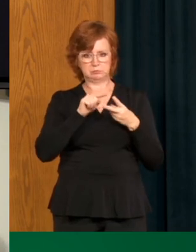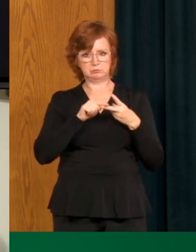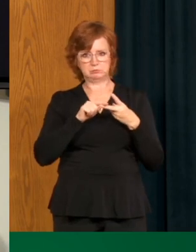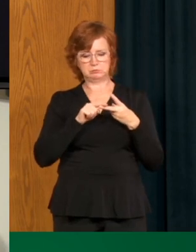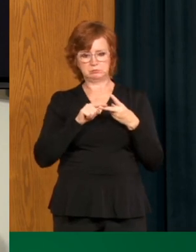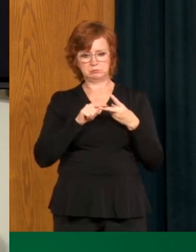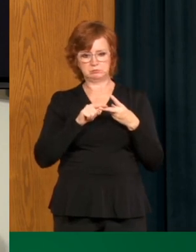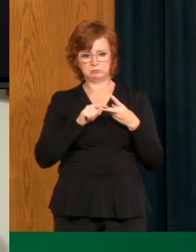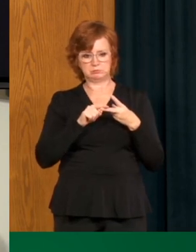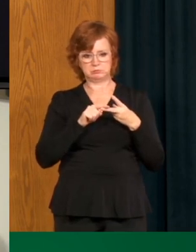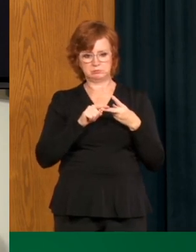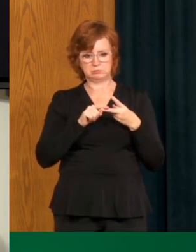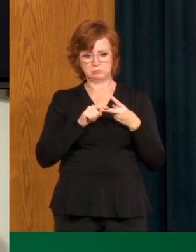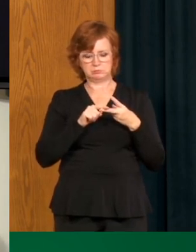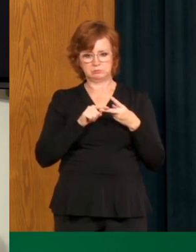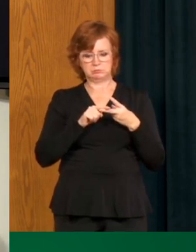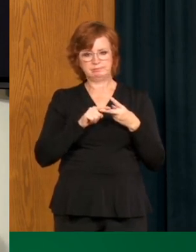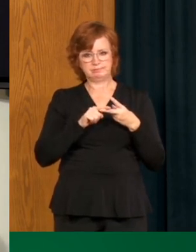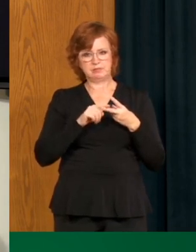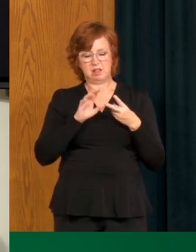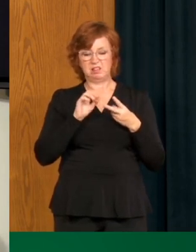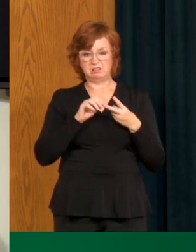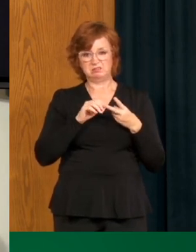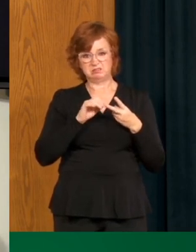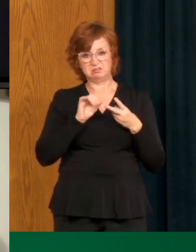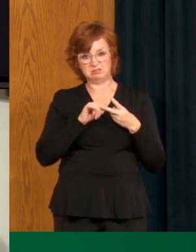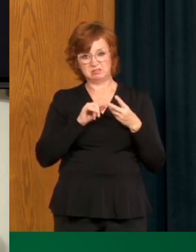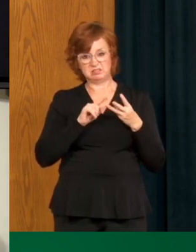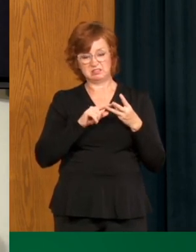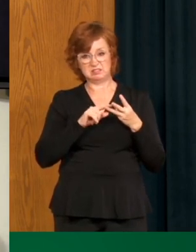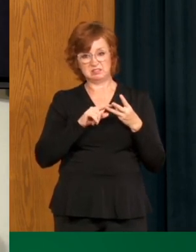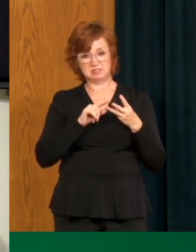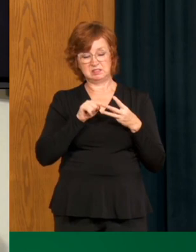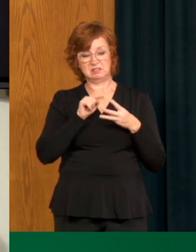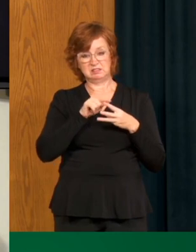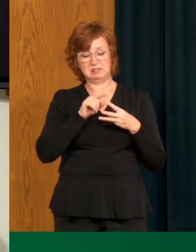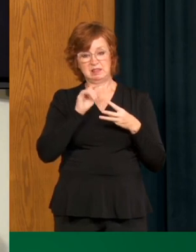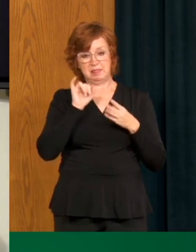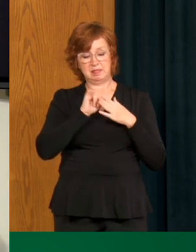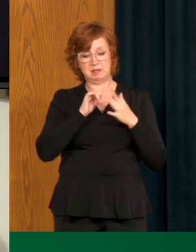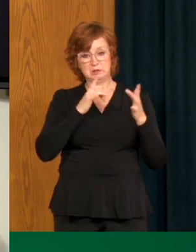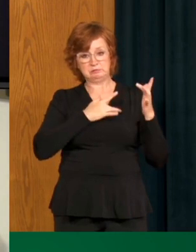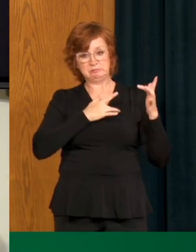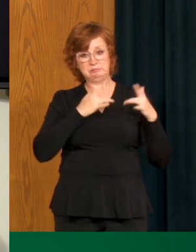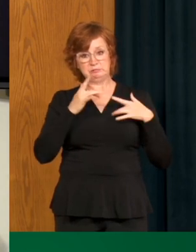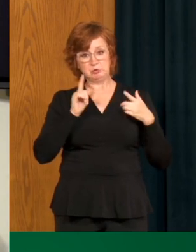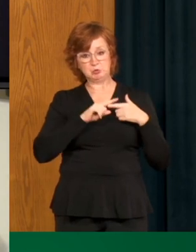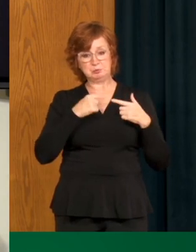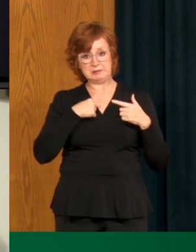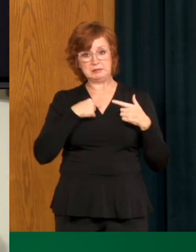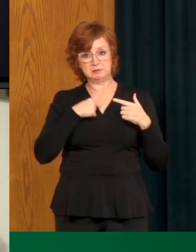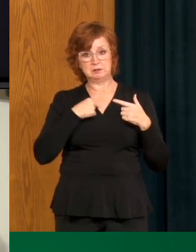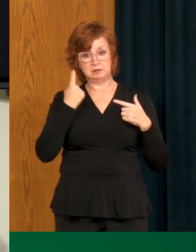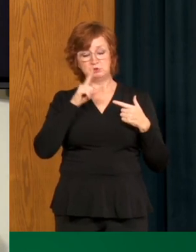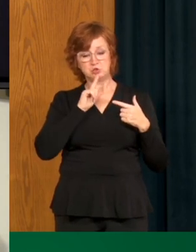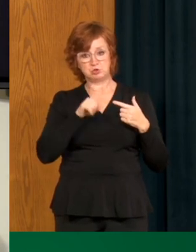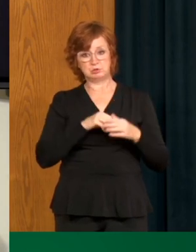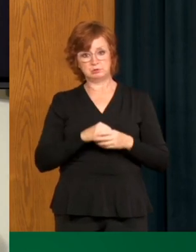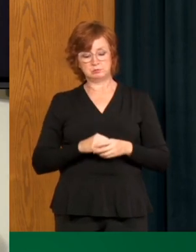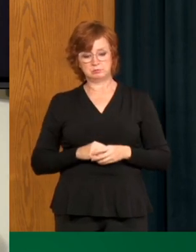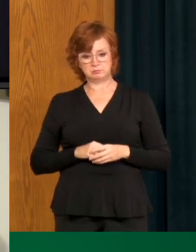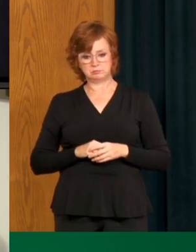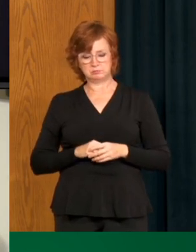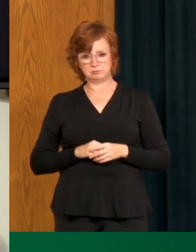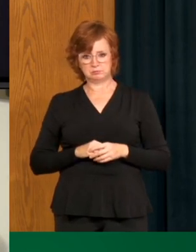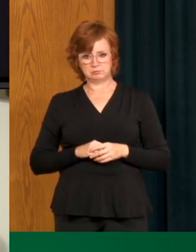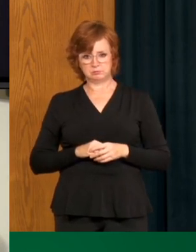that the reproductive number is high in the southwest and central parts of, um, the province and now will be